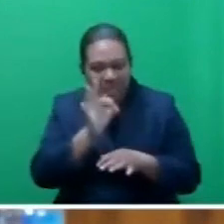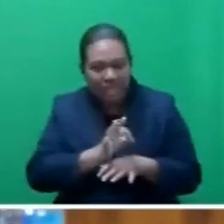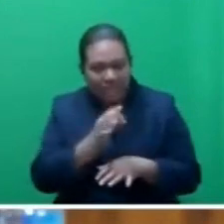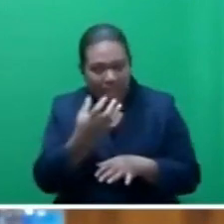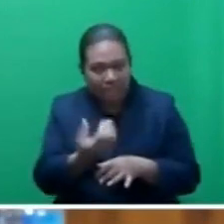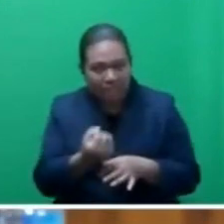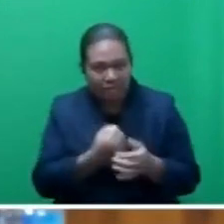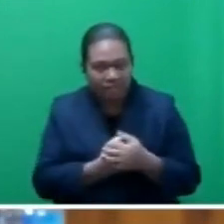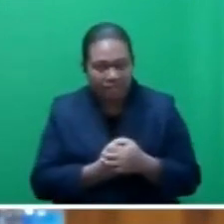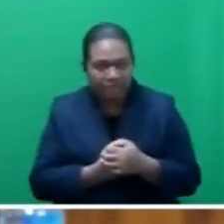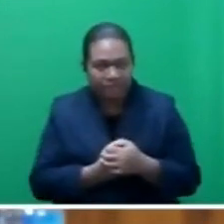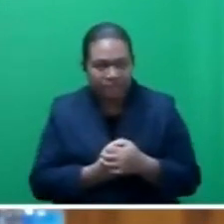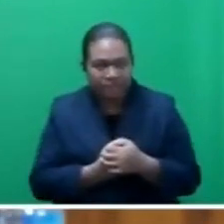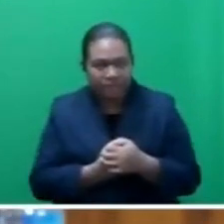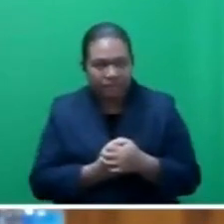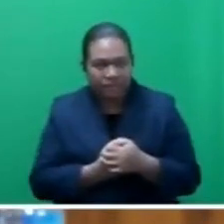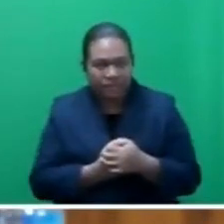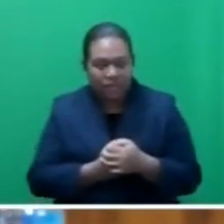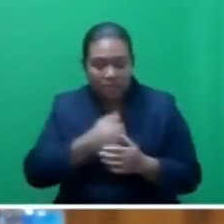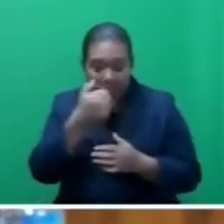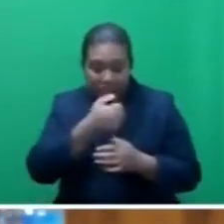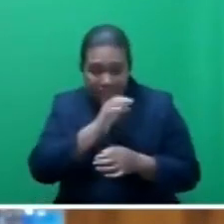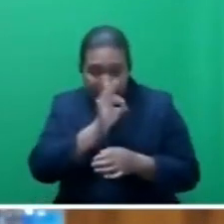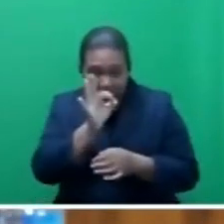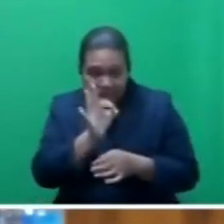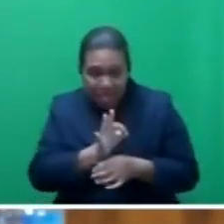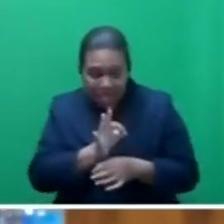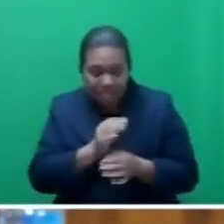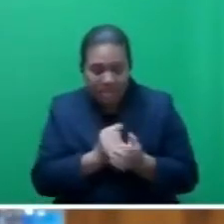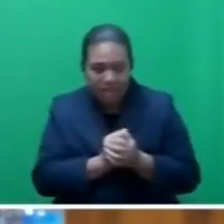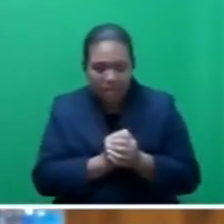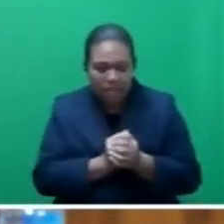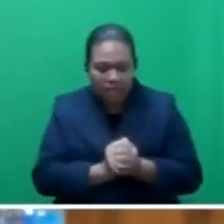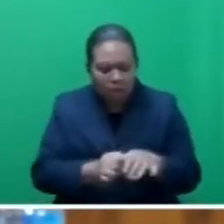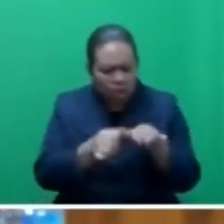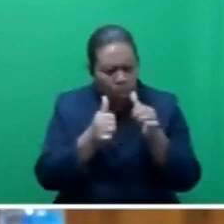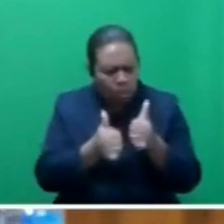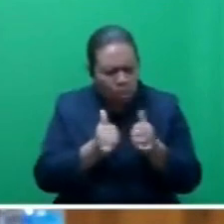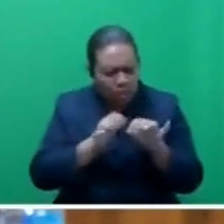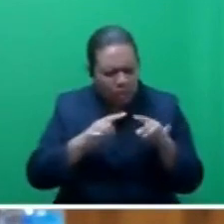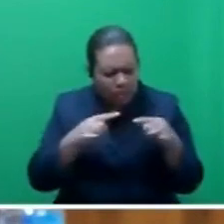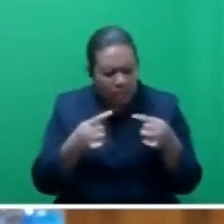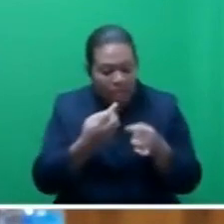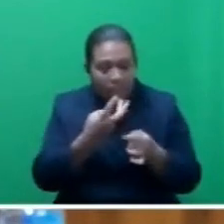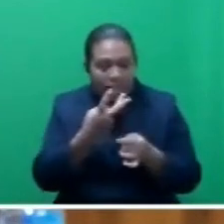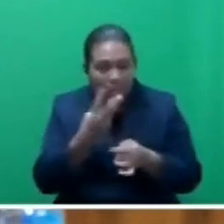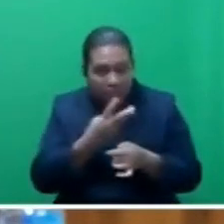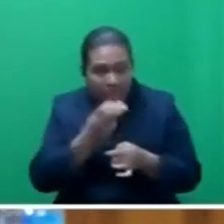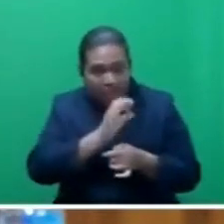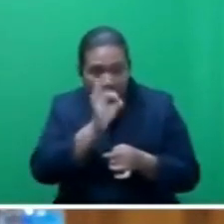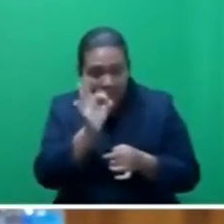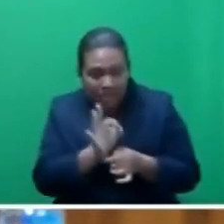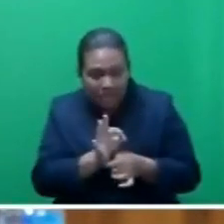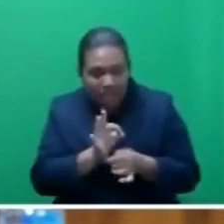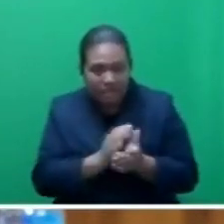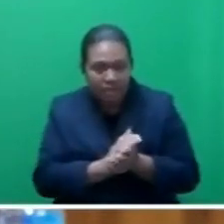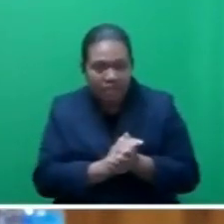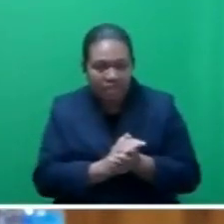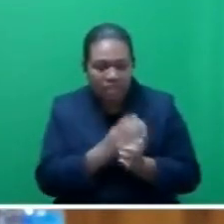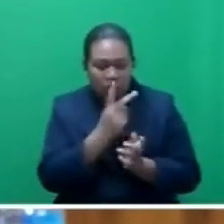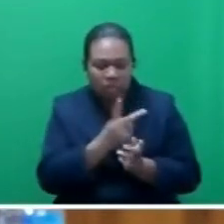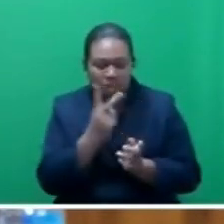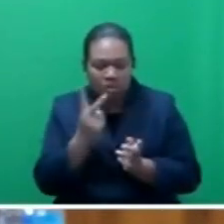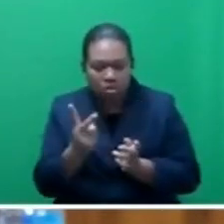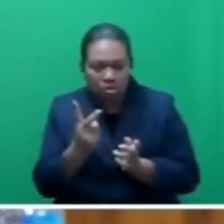We are around 16 per cent. Of that 16 per cent, the good thing is that 13 per cent, the 2020 figure.